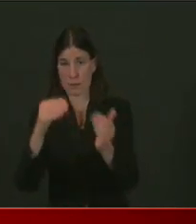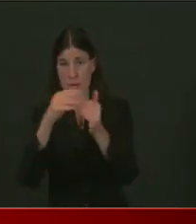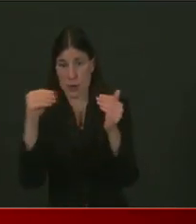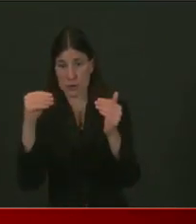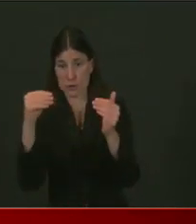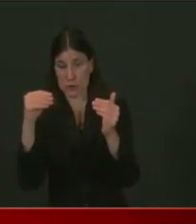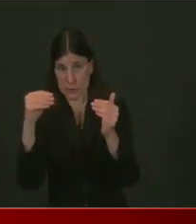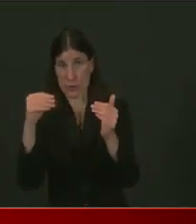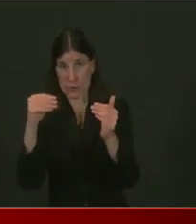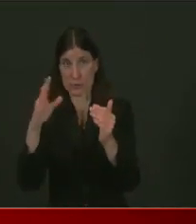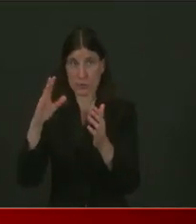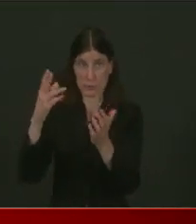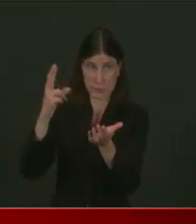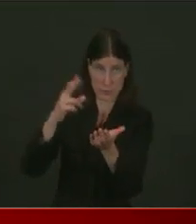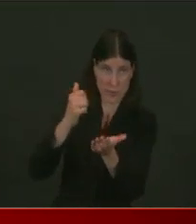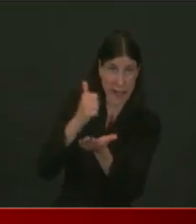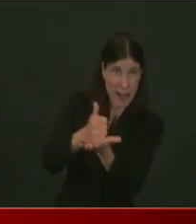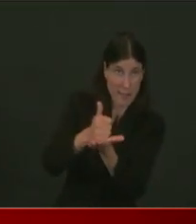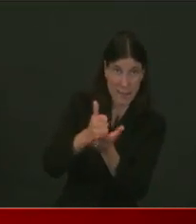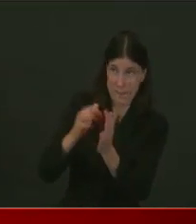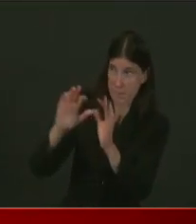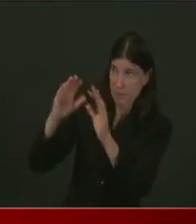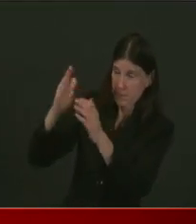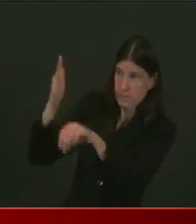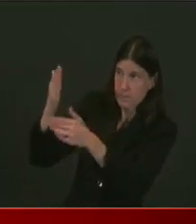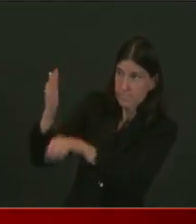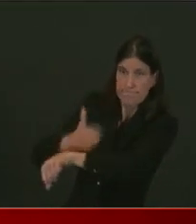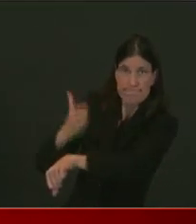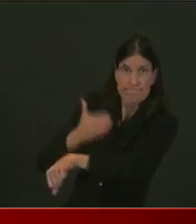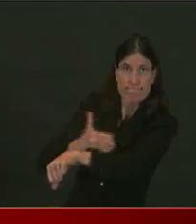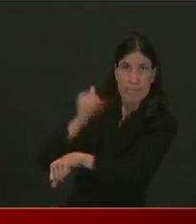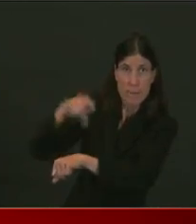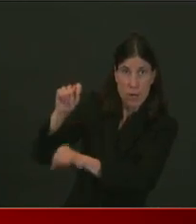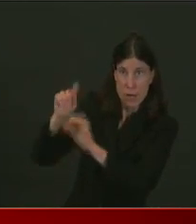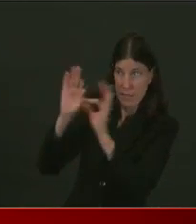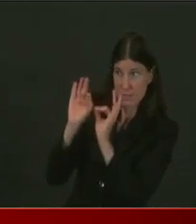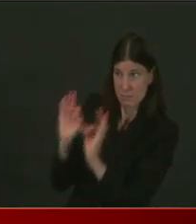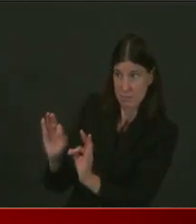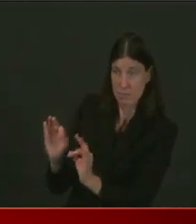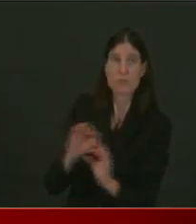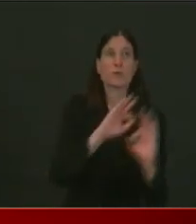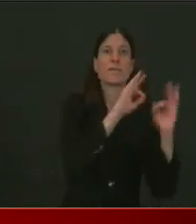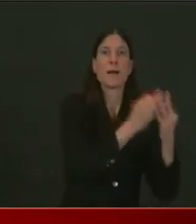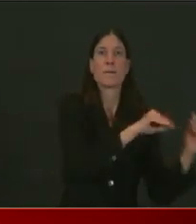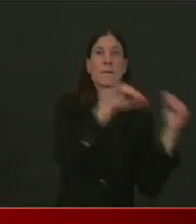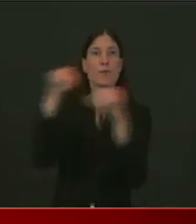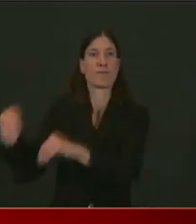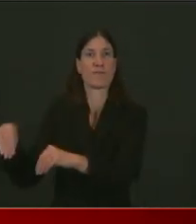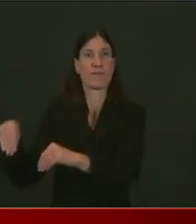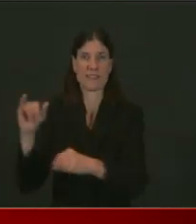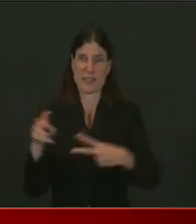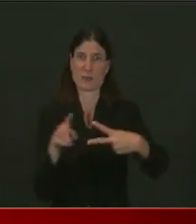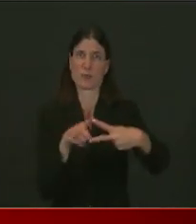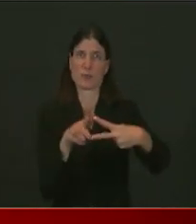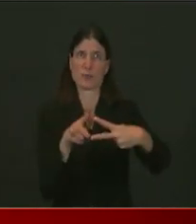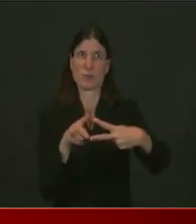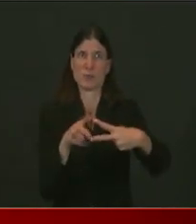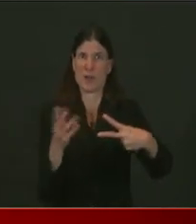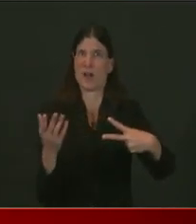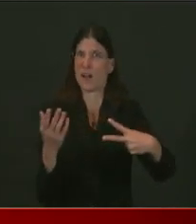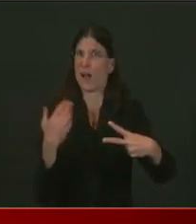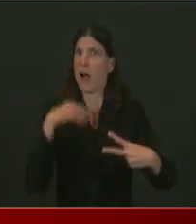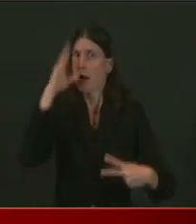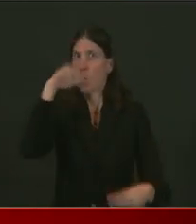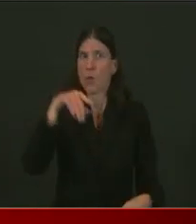struggling with homelessness. Landlords will benefit because I've heard from you and I've heard from the Realtors Association. Um, it's a hard time to